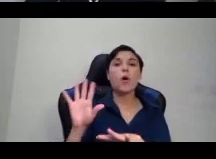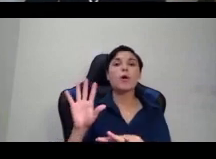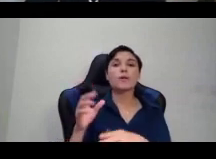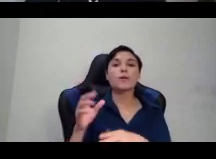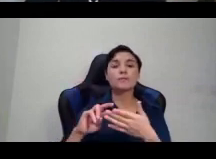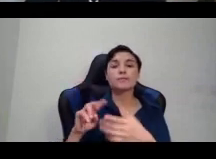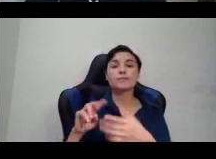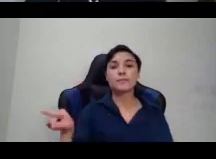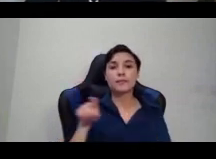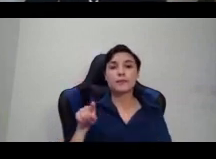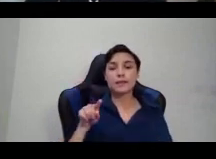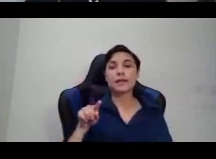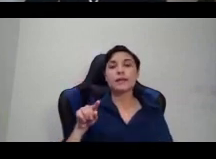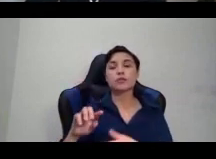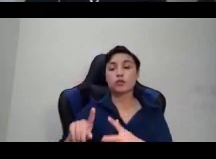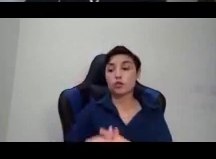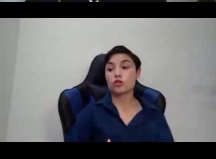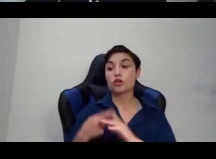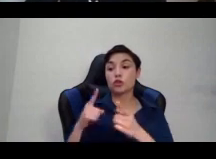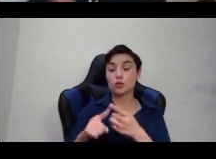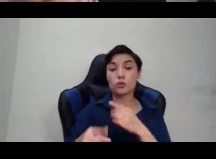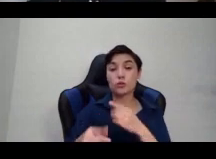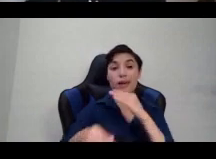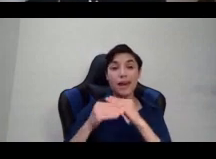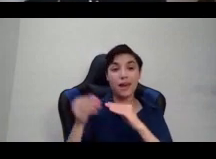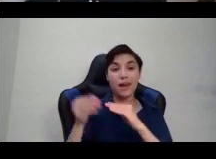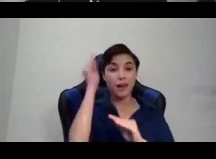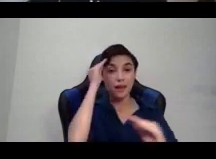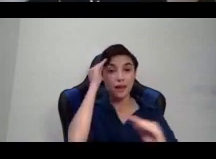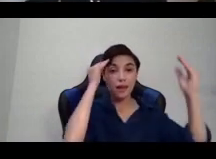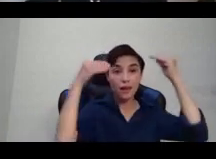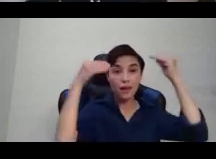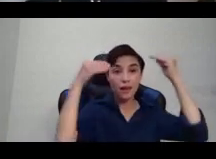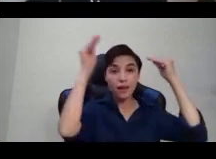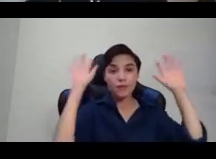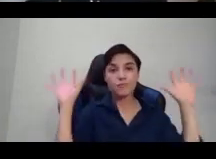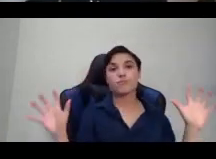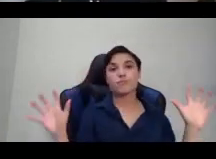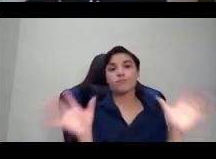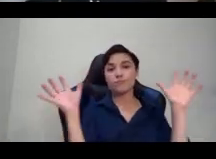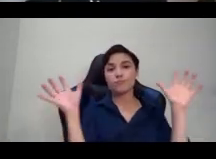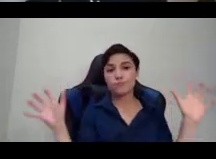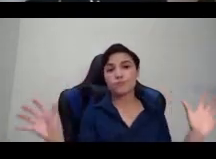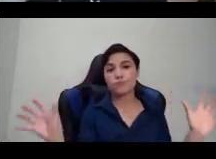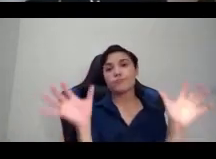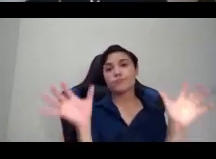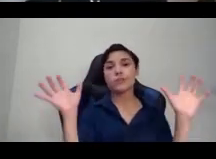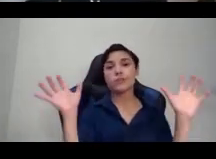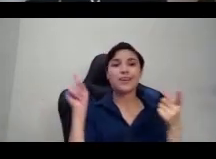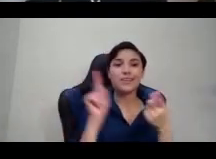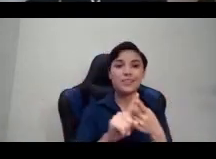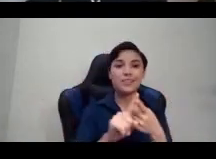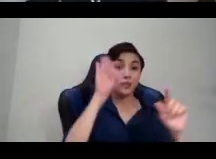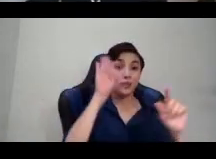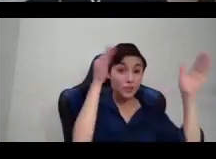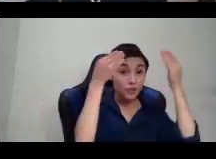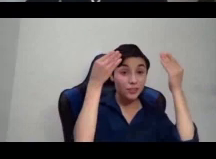and more elaborate ways until the scarves themselves became a notable fashion statement of the era.